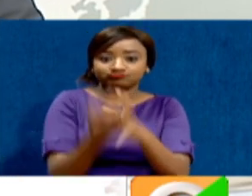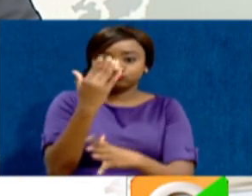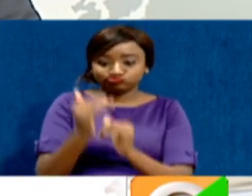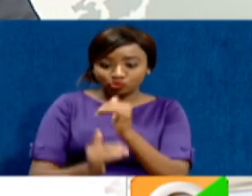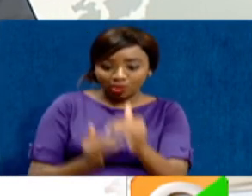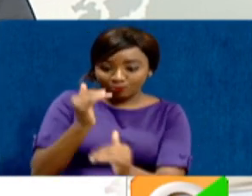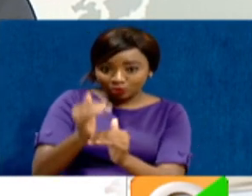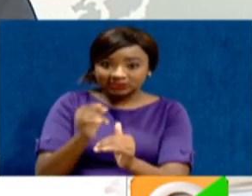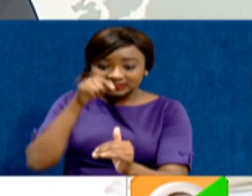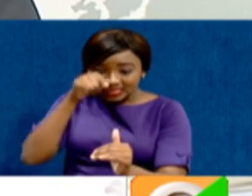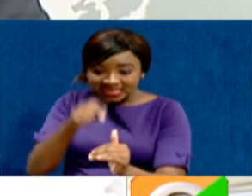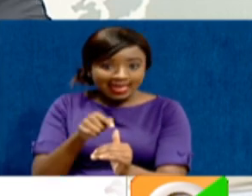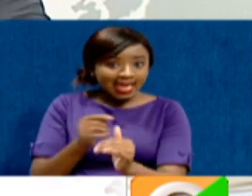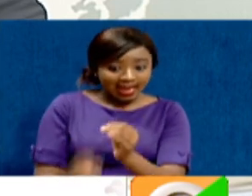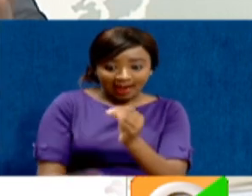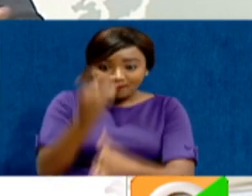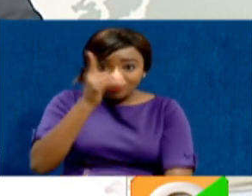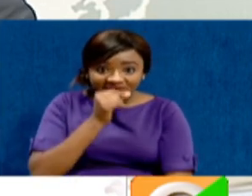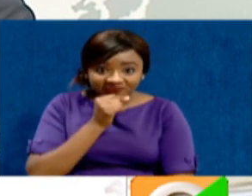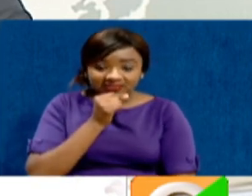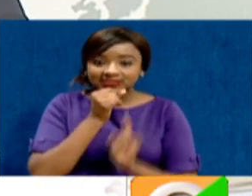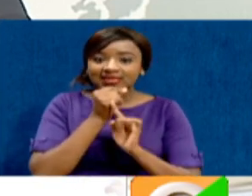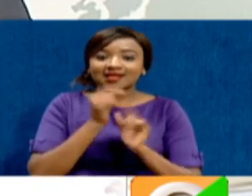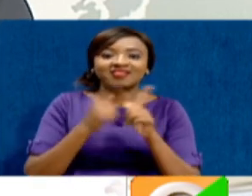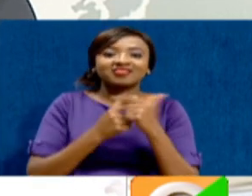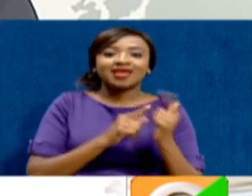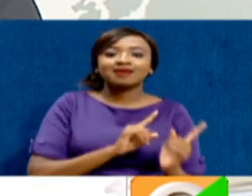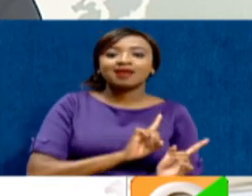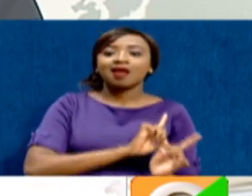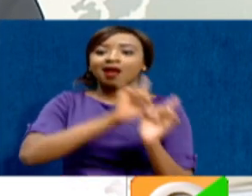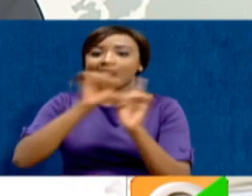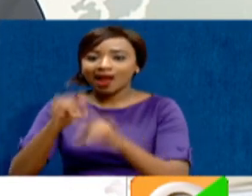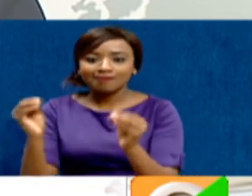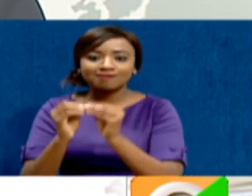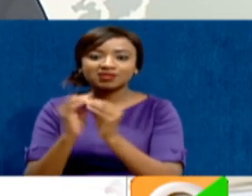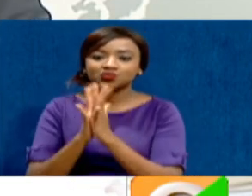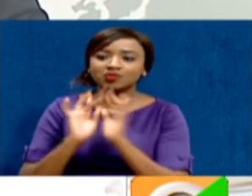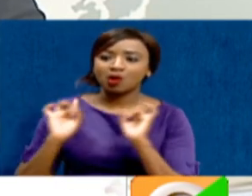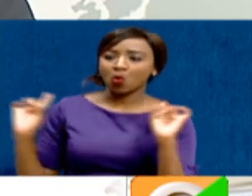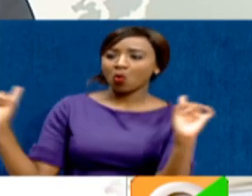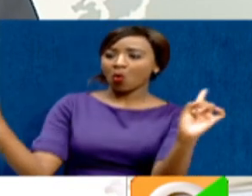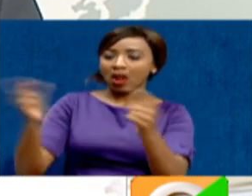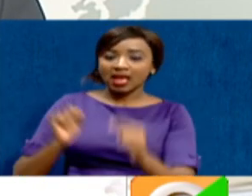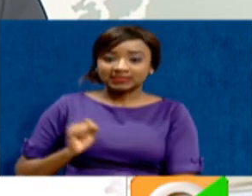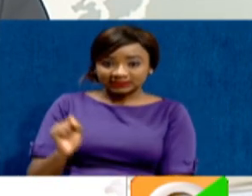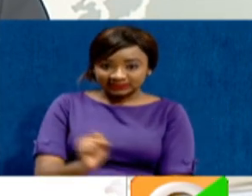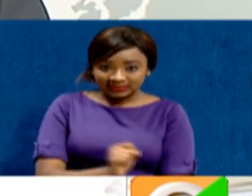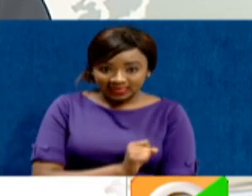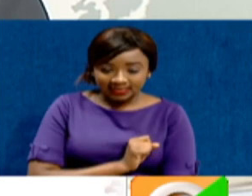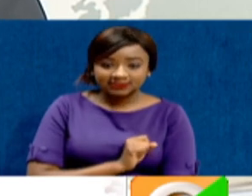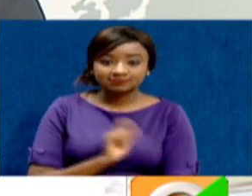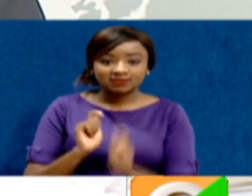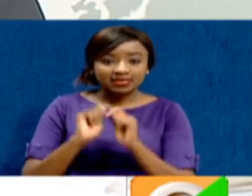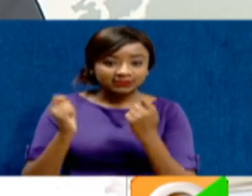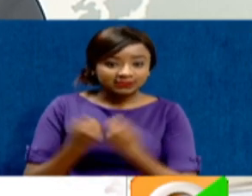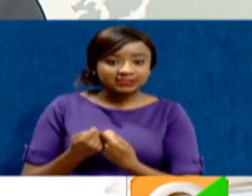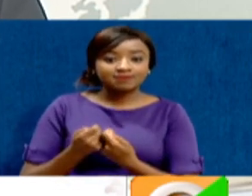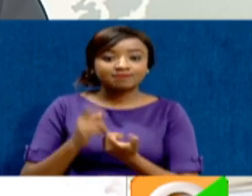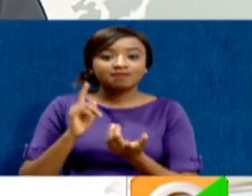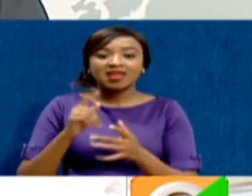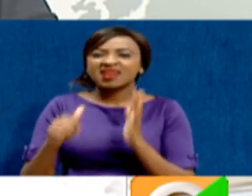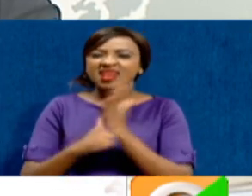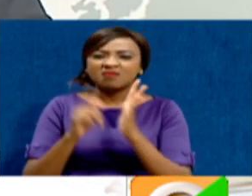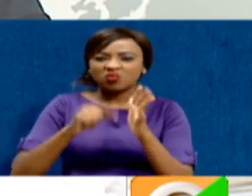then they will meet again with the entire Senate team on Monday for an informal sitting, popularly known as a kamukunji. And